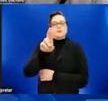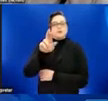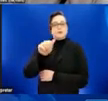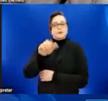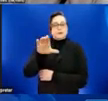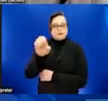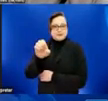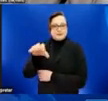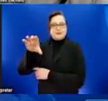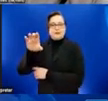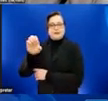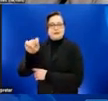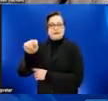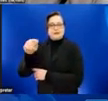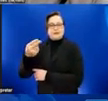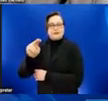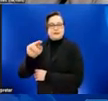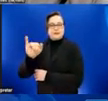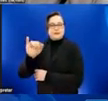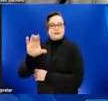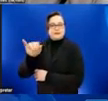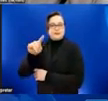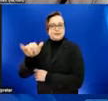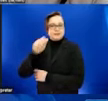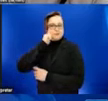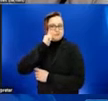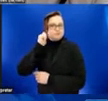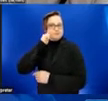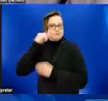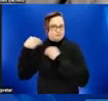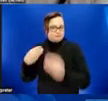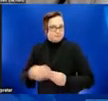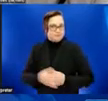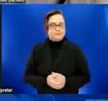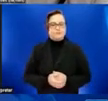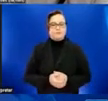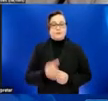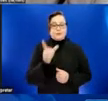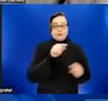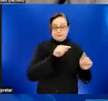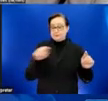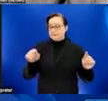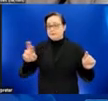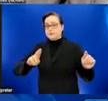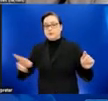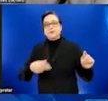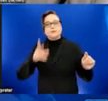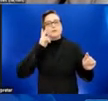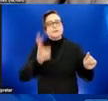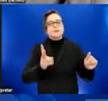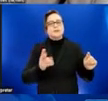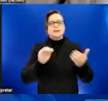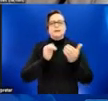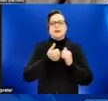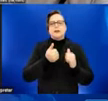legend on the right side of the screen. From left to right, the bars show how the race and ethnicity of monkeypox cases have changed